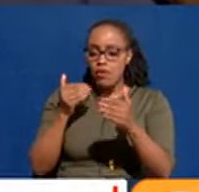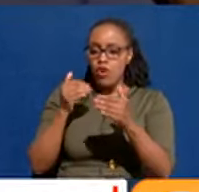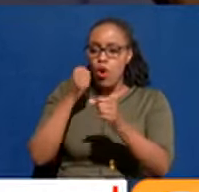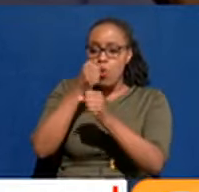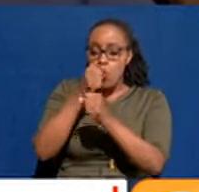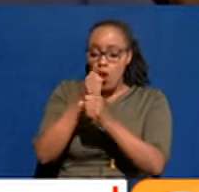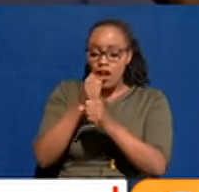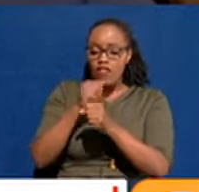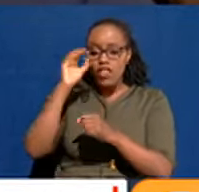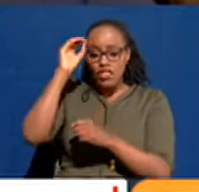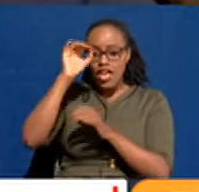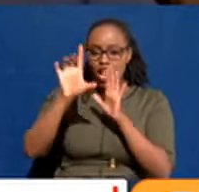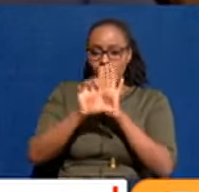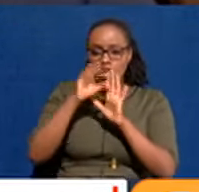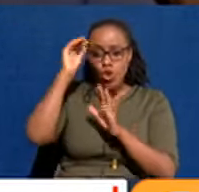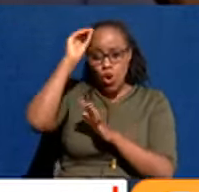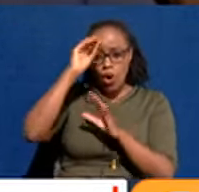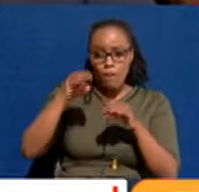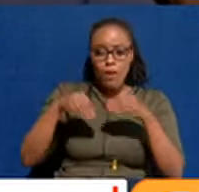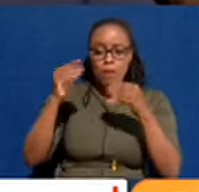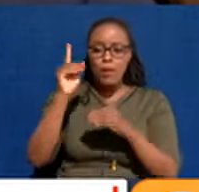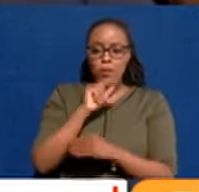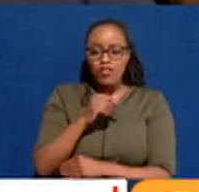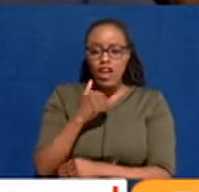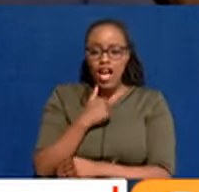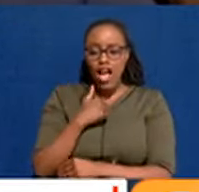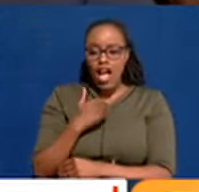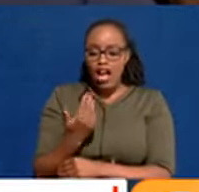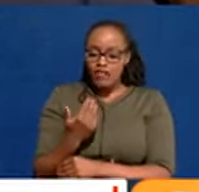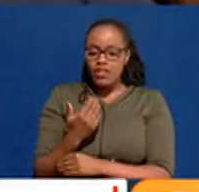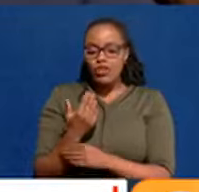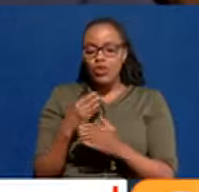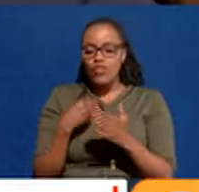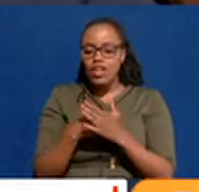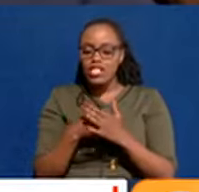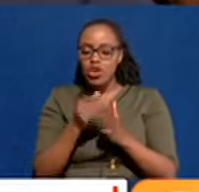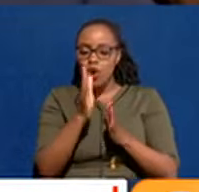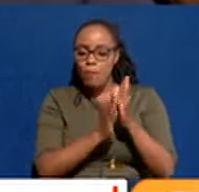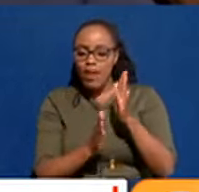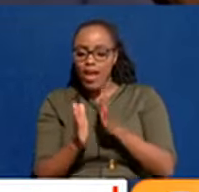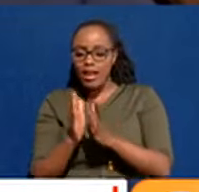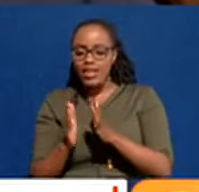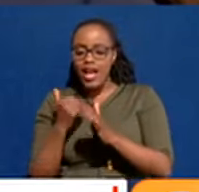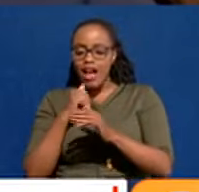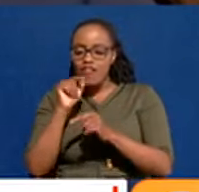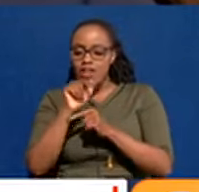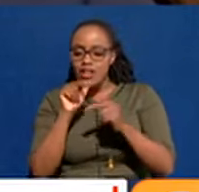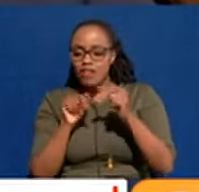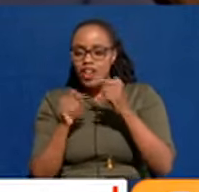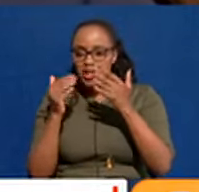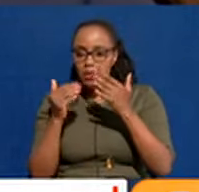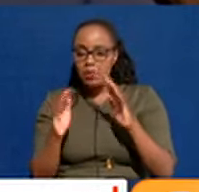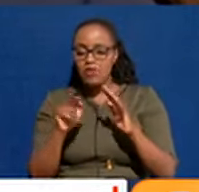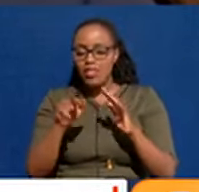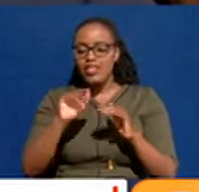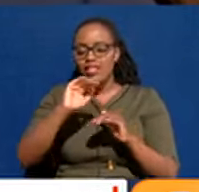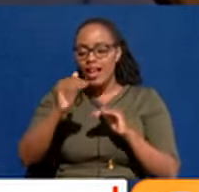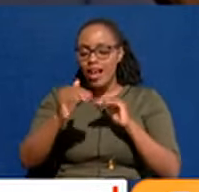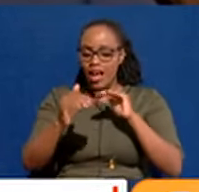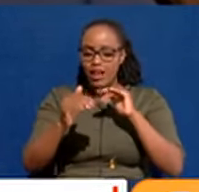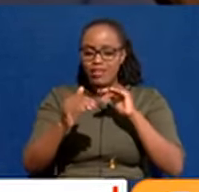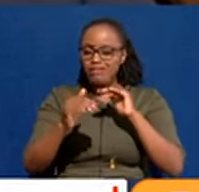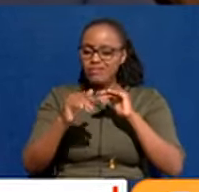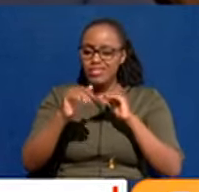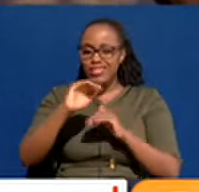had legal opinions provided. We've had our physical planning people look at how do we divide up this city into five